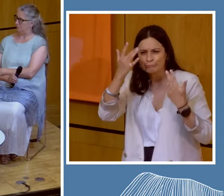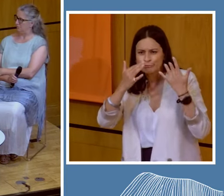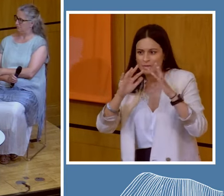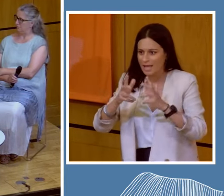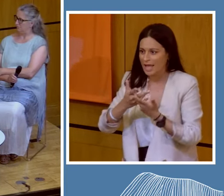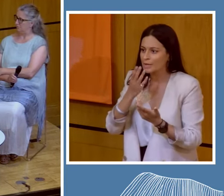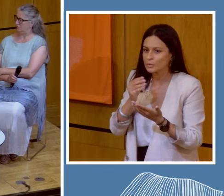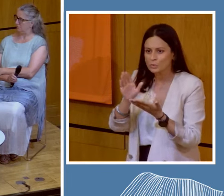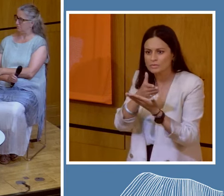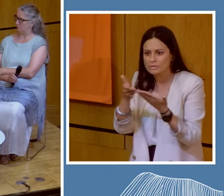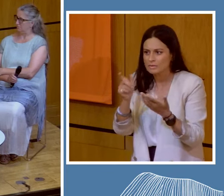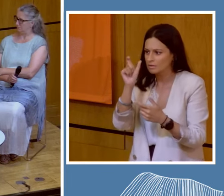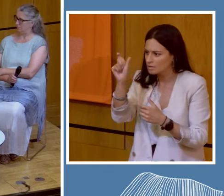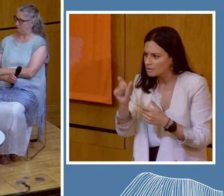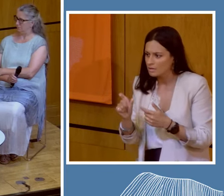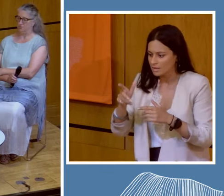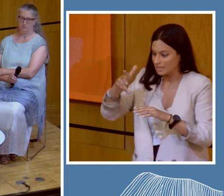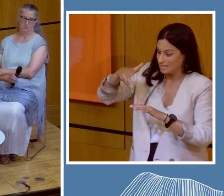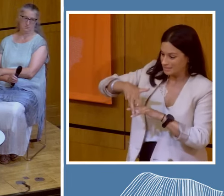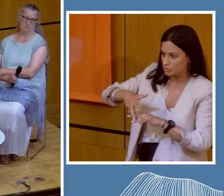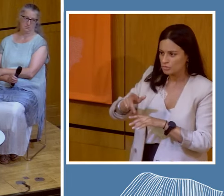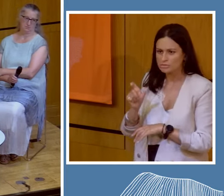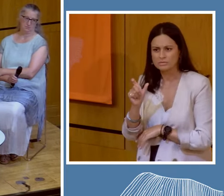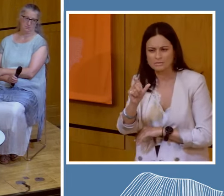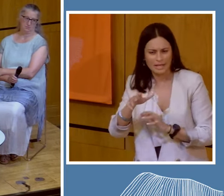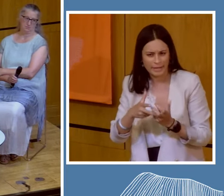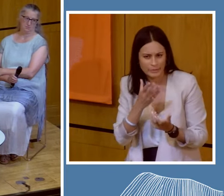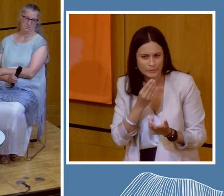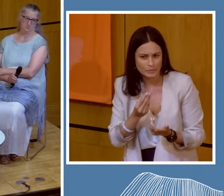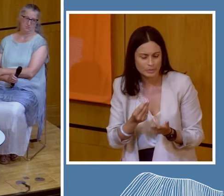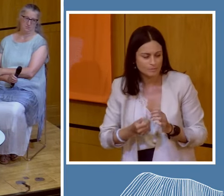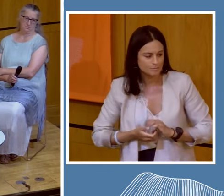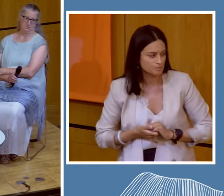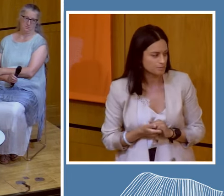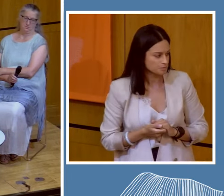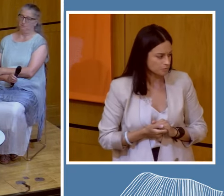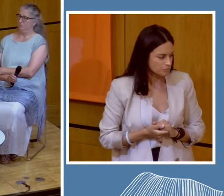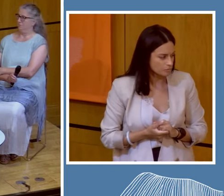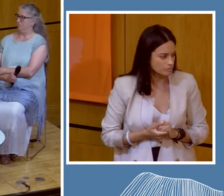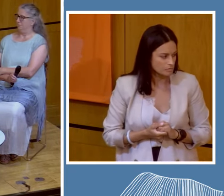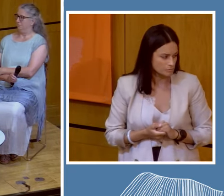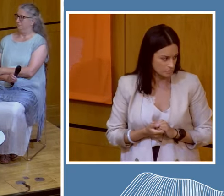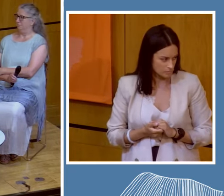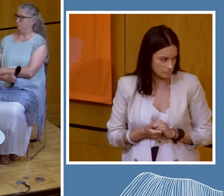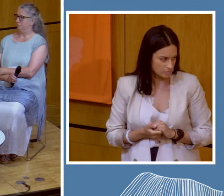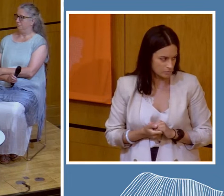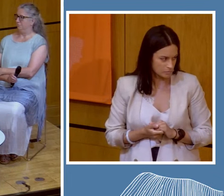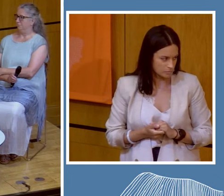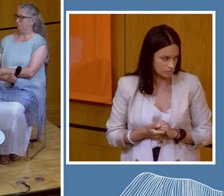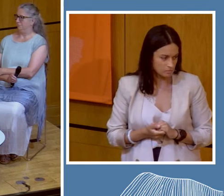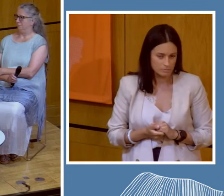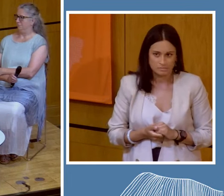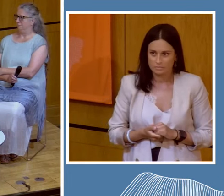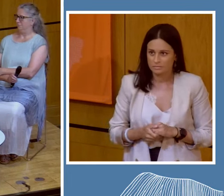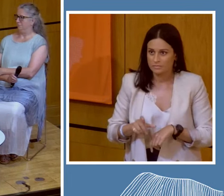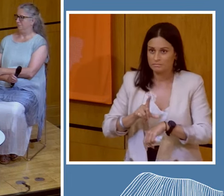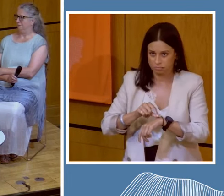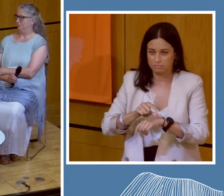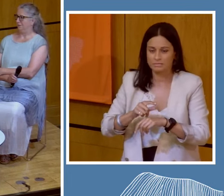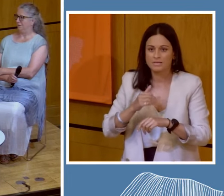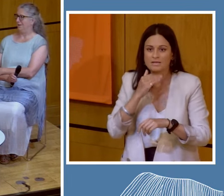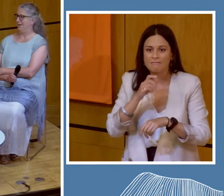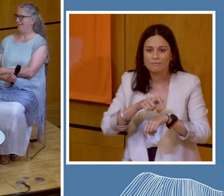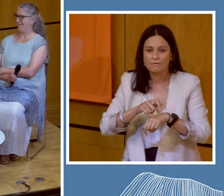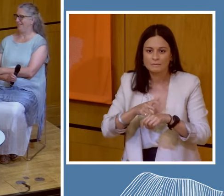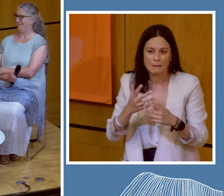how we're using the term indigenous. Yes, that's it. Thank you. And there is never, ever enough time to really do